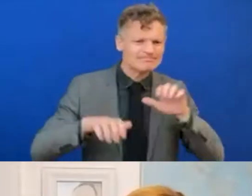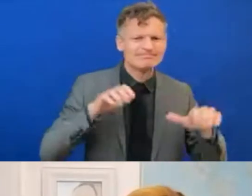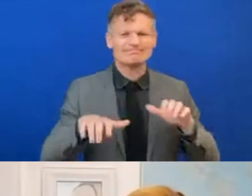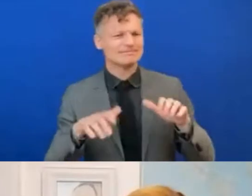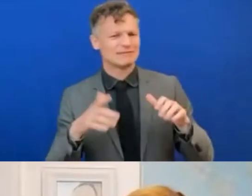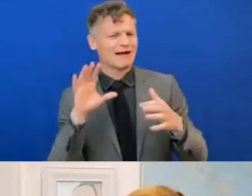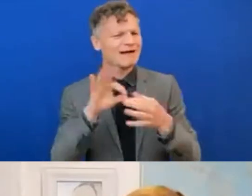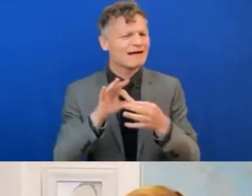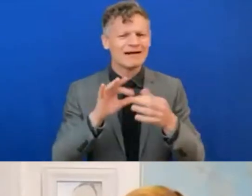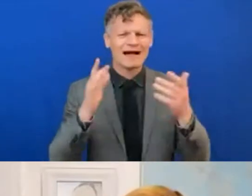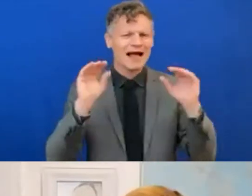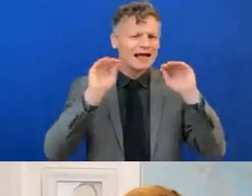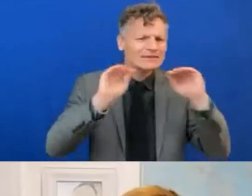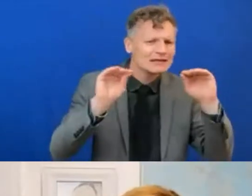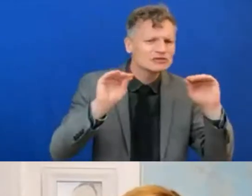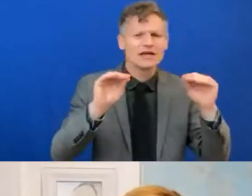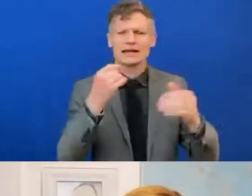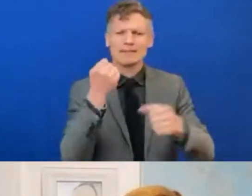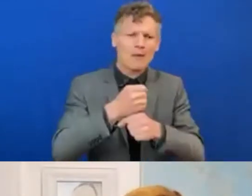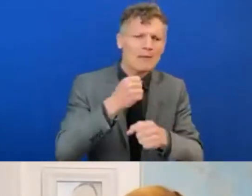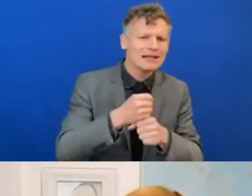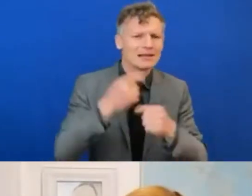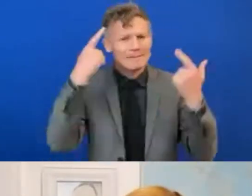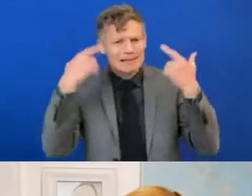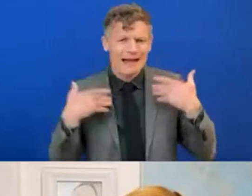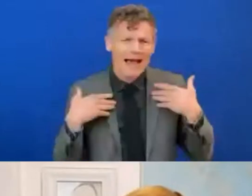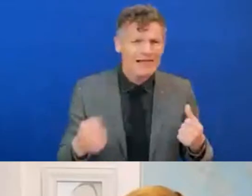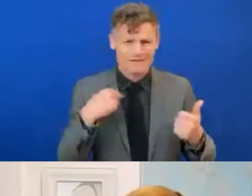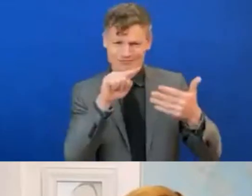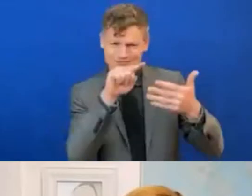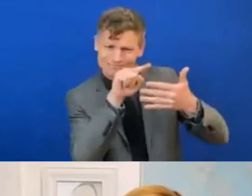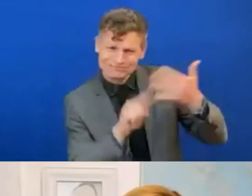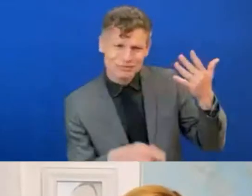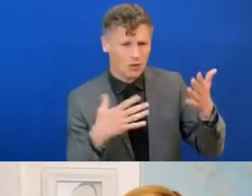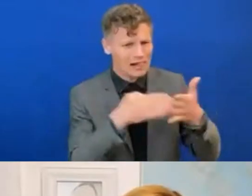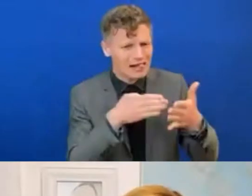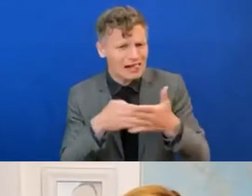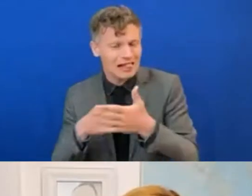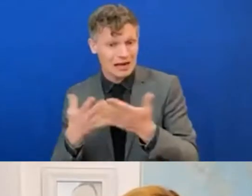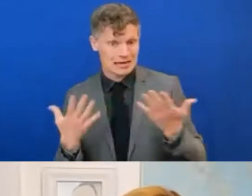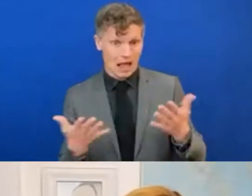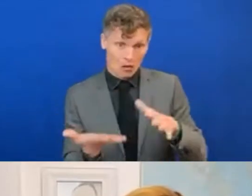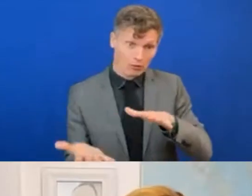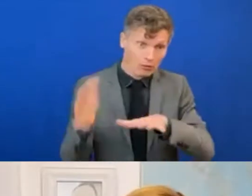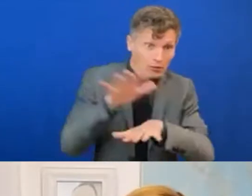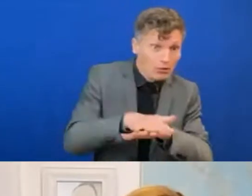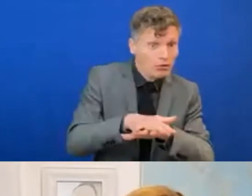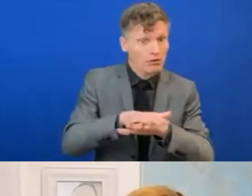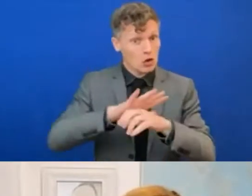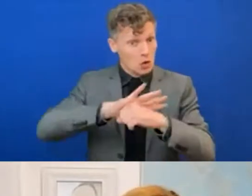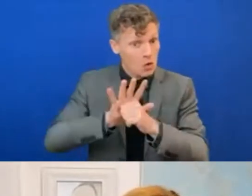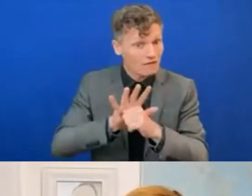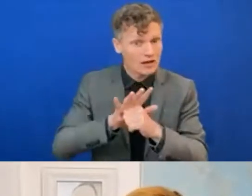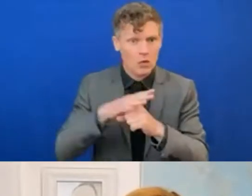employment, mental health, and many other challenges. After COVID, the challenges have not only become dire, they have